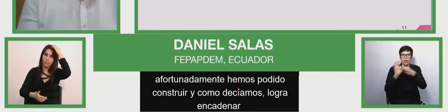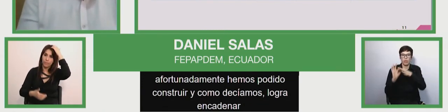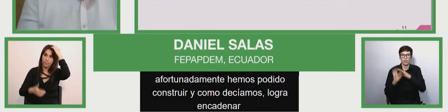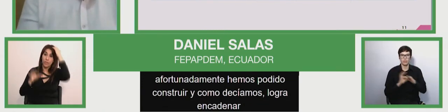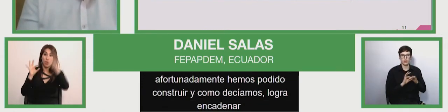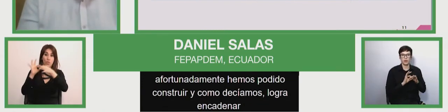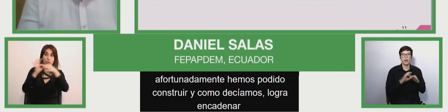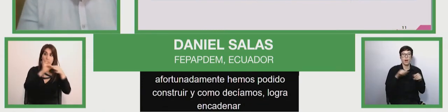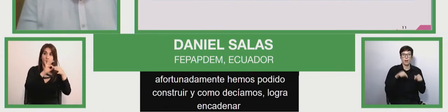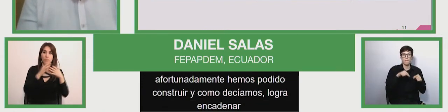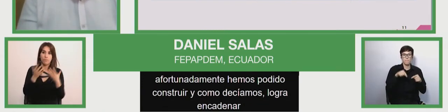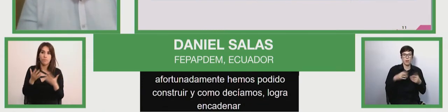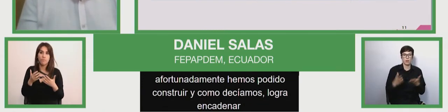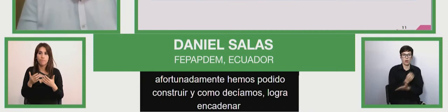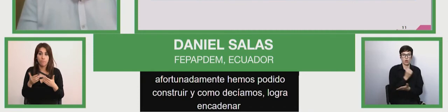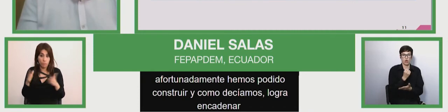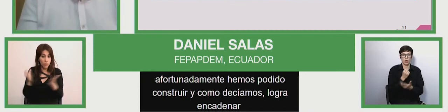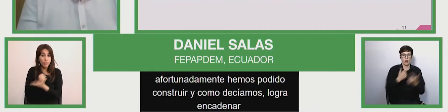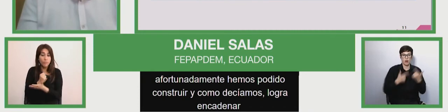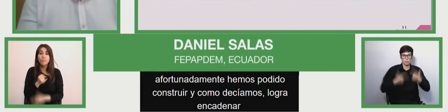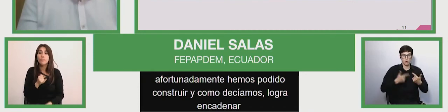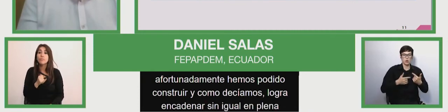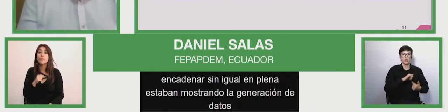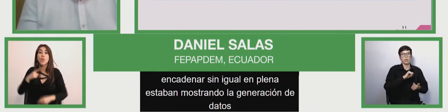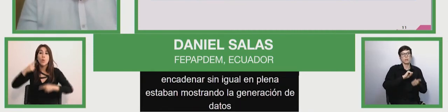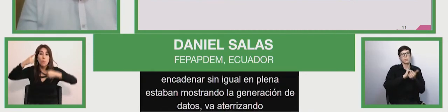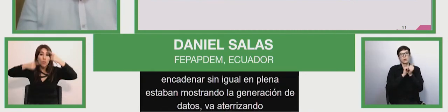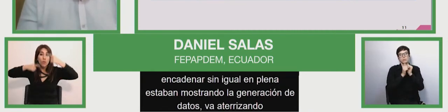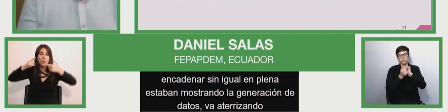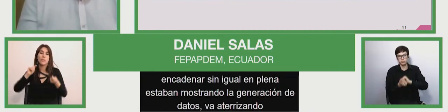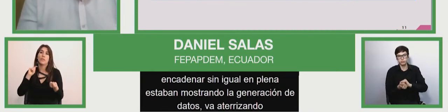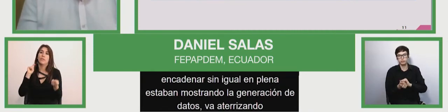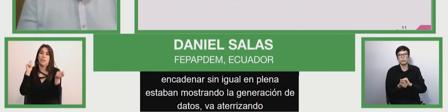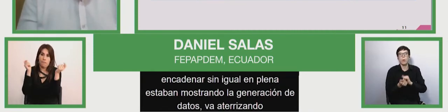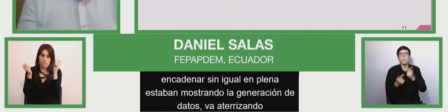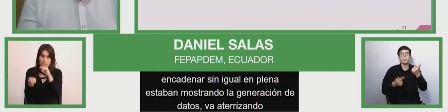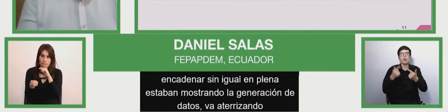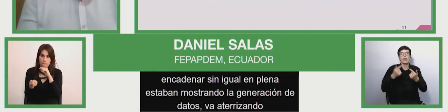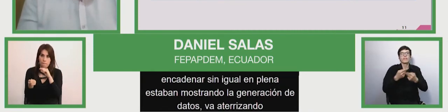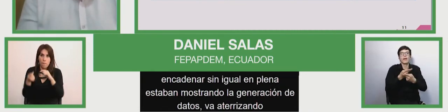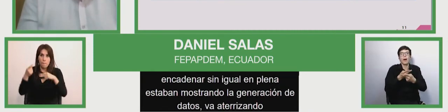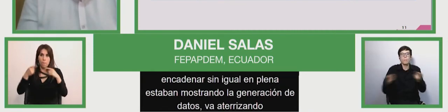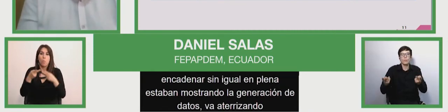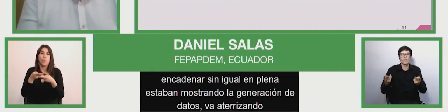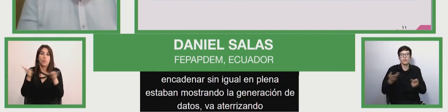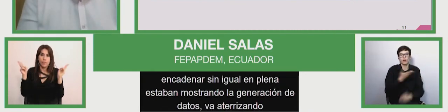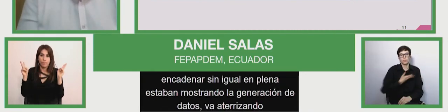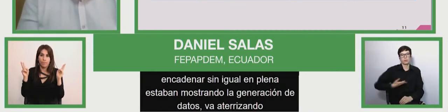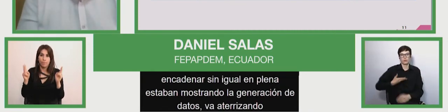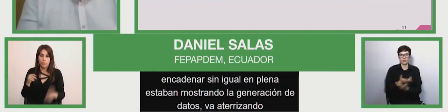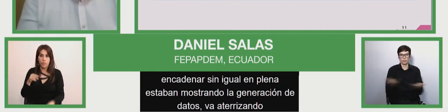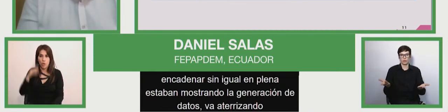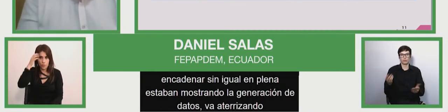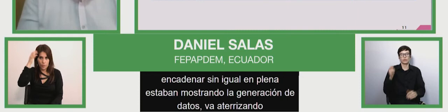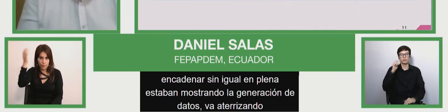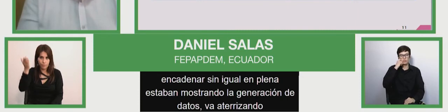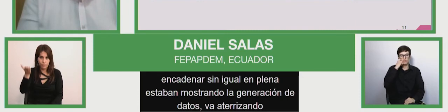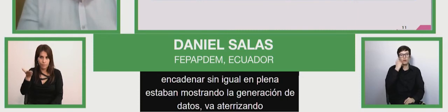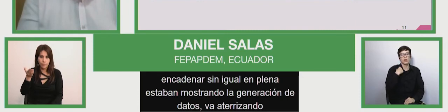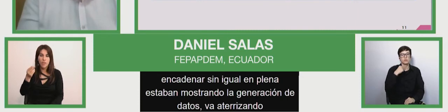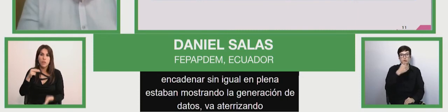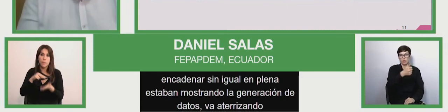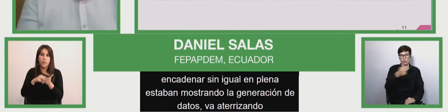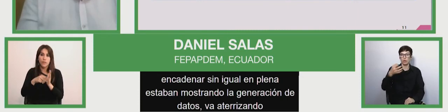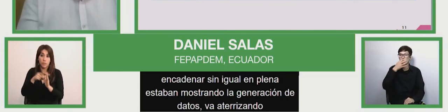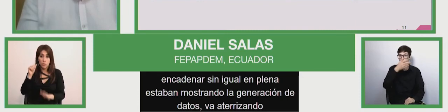is is deposited and how this practice can become public policy so i make a call all institutions of